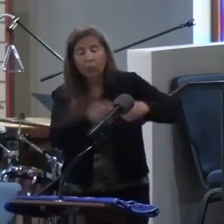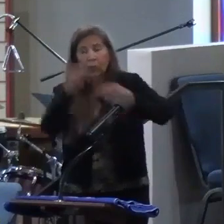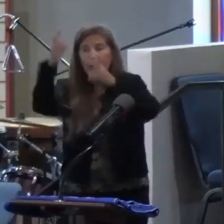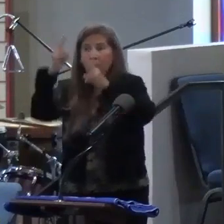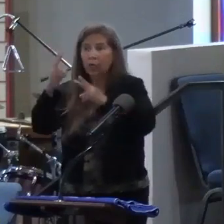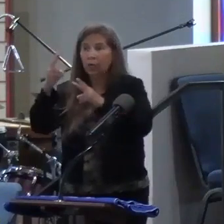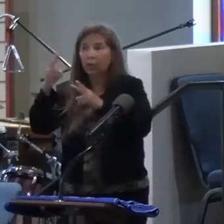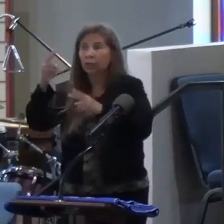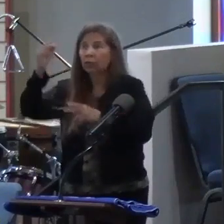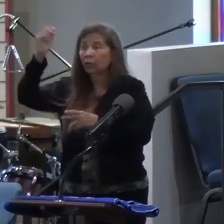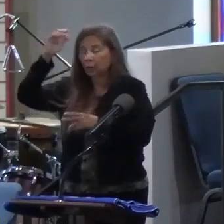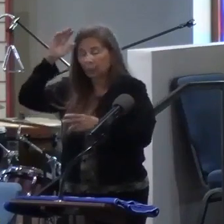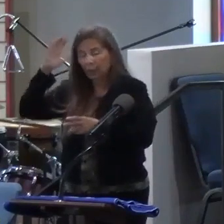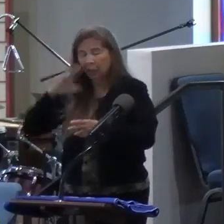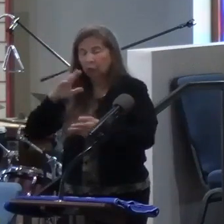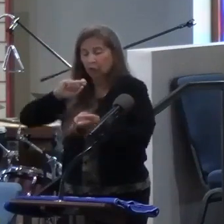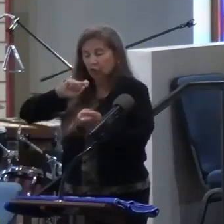my life.